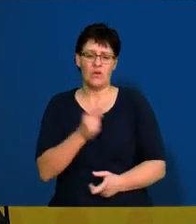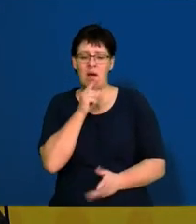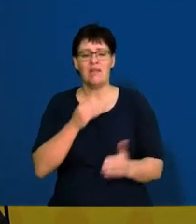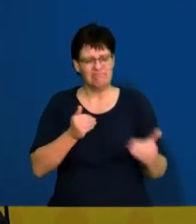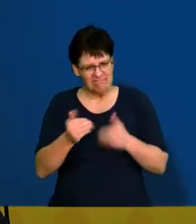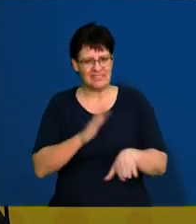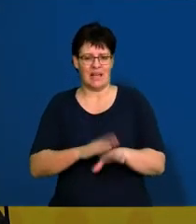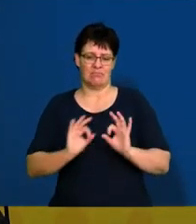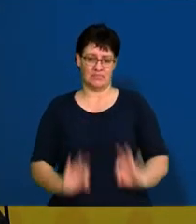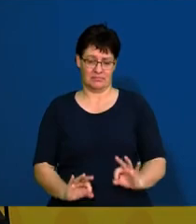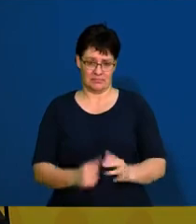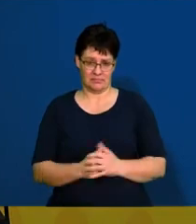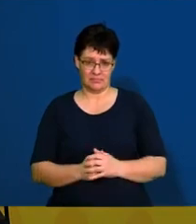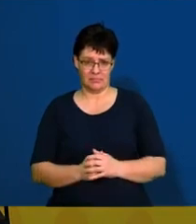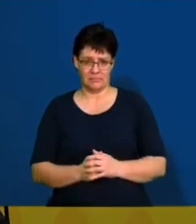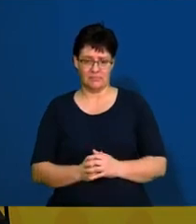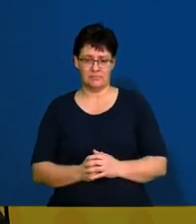you manage your time effectively.